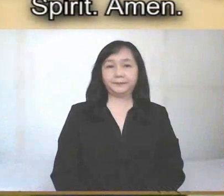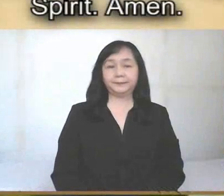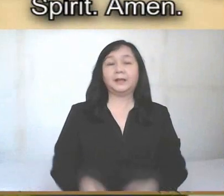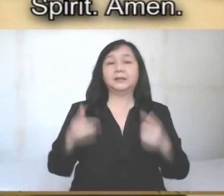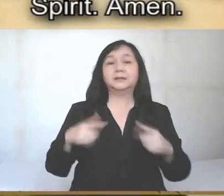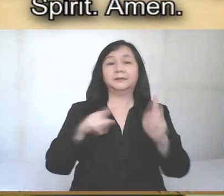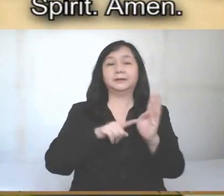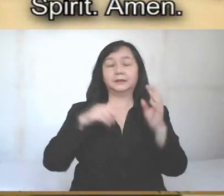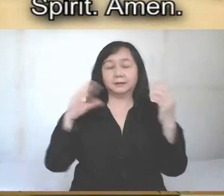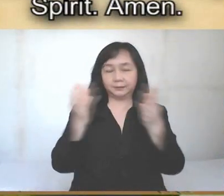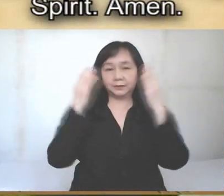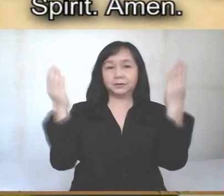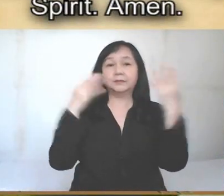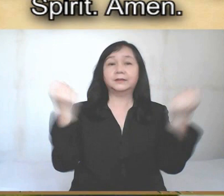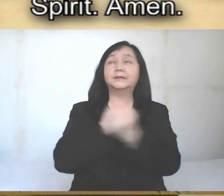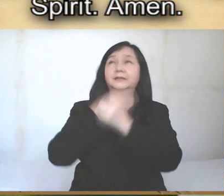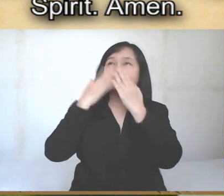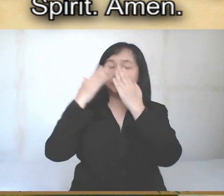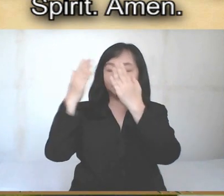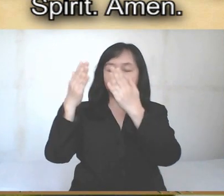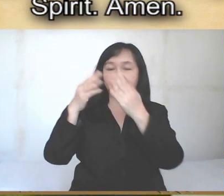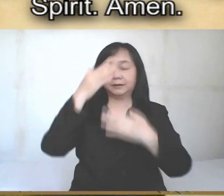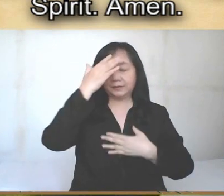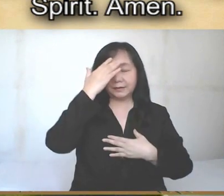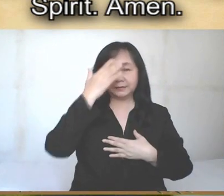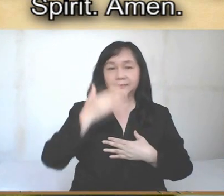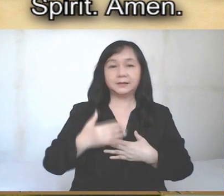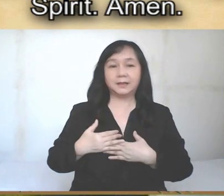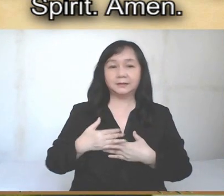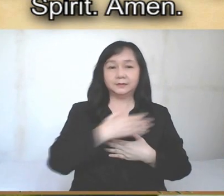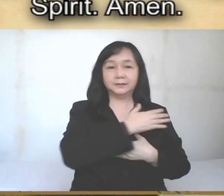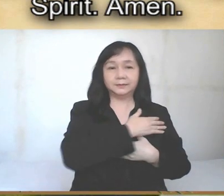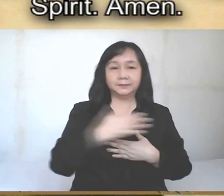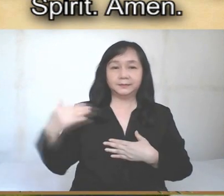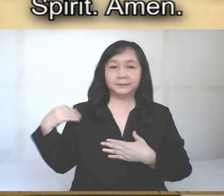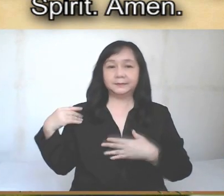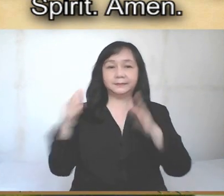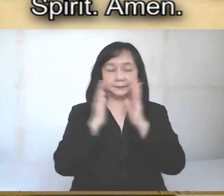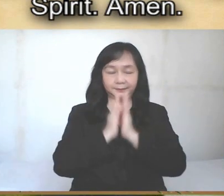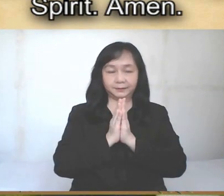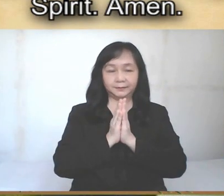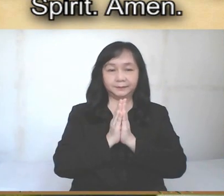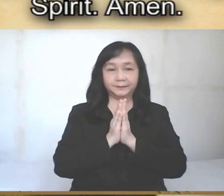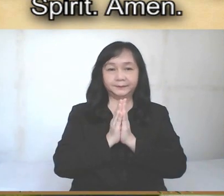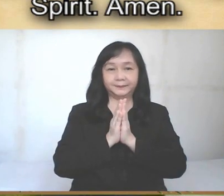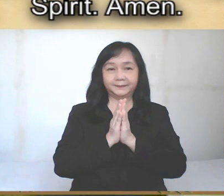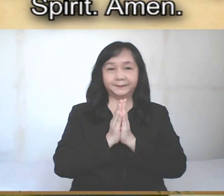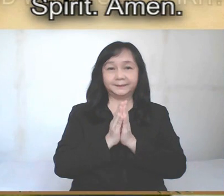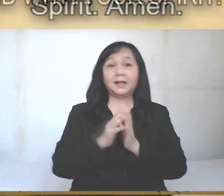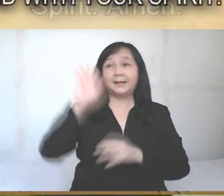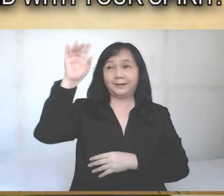Let us begin our celebration of love and thanksgiving, in the name of the Father, and of the Son, and of the Holy Spirit.